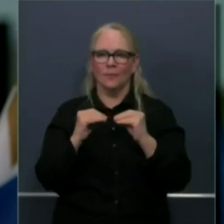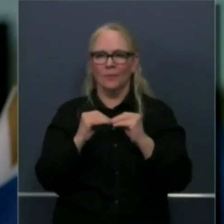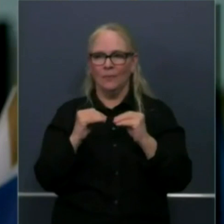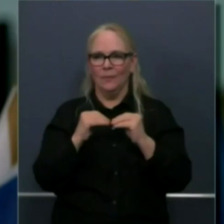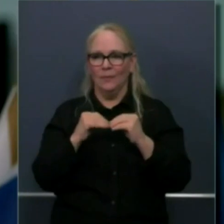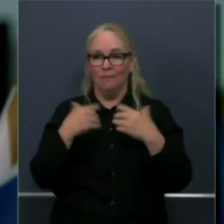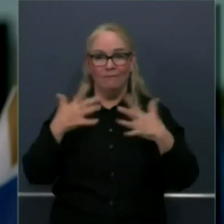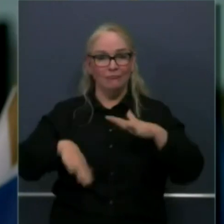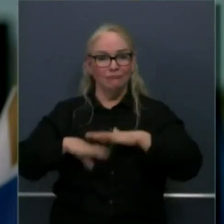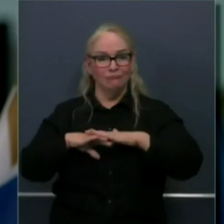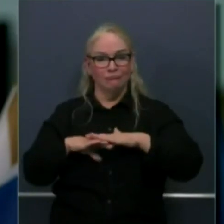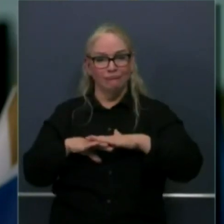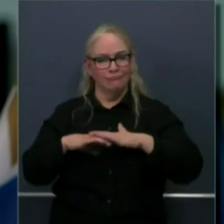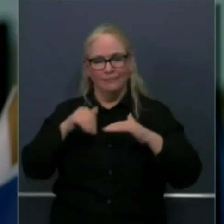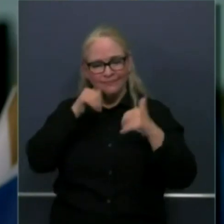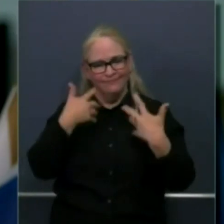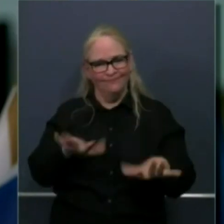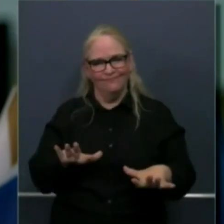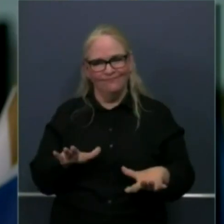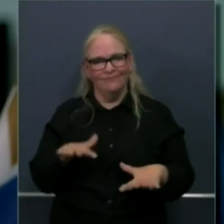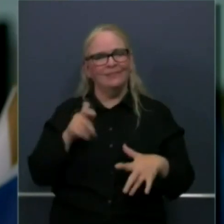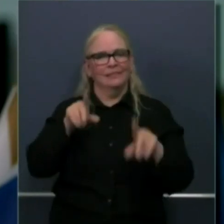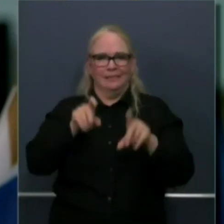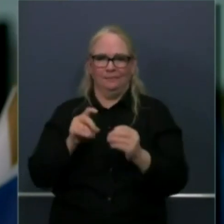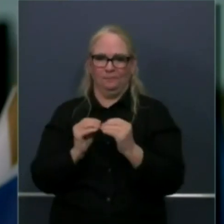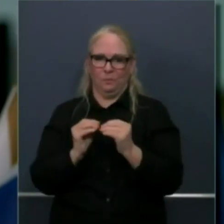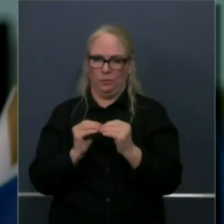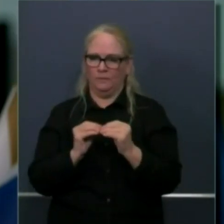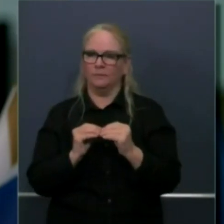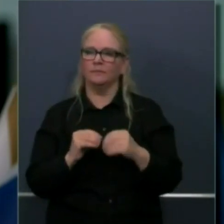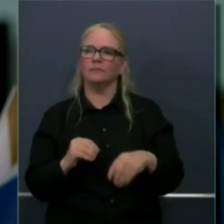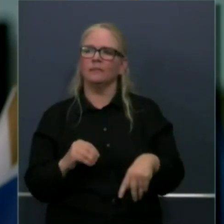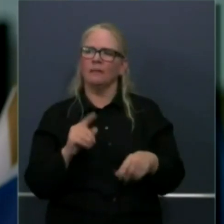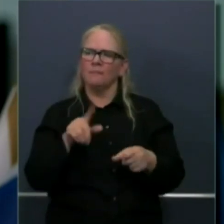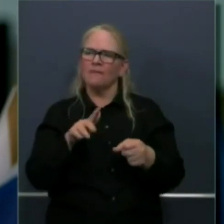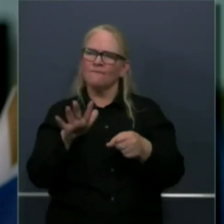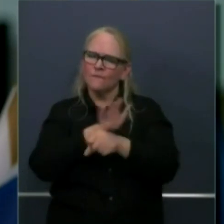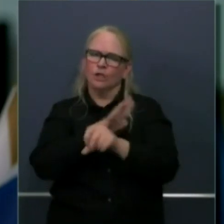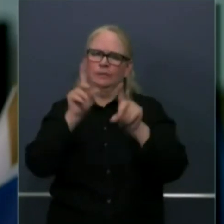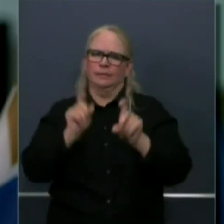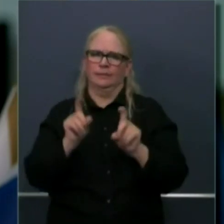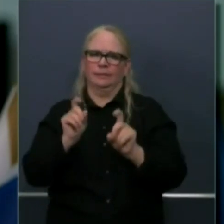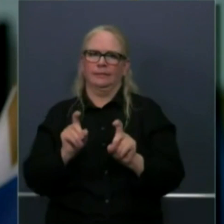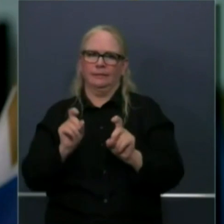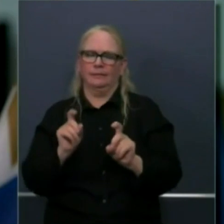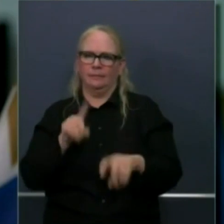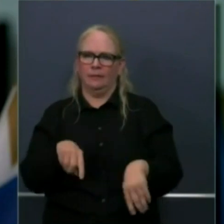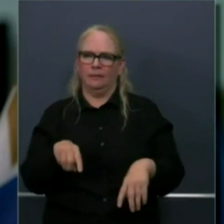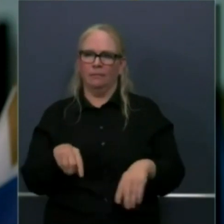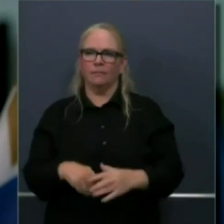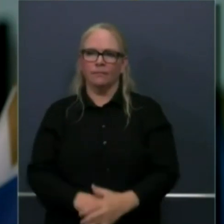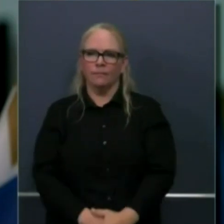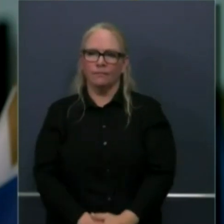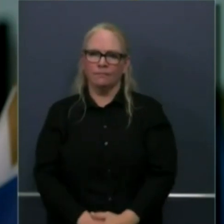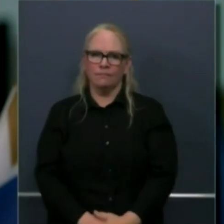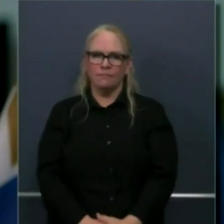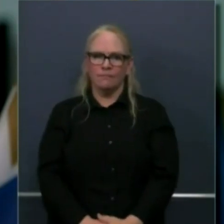to provide the quality coverage and comprehensive coverage that is required ultimately